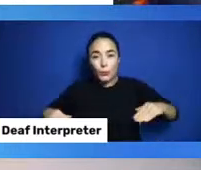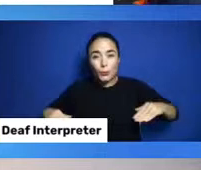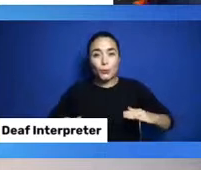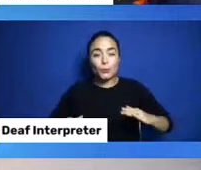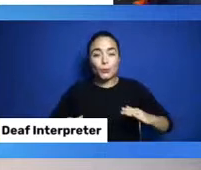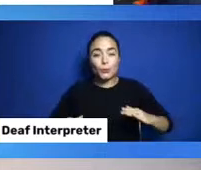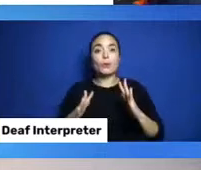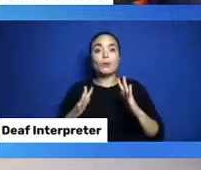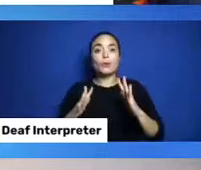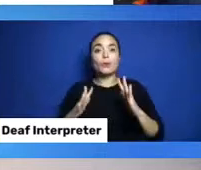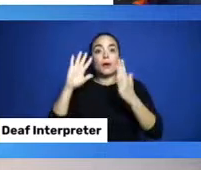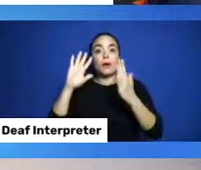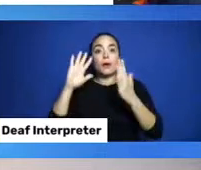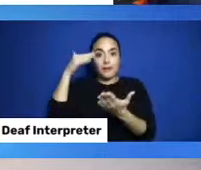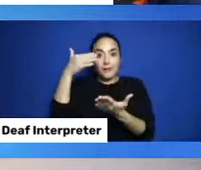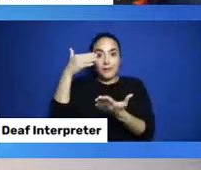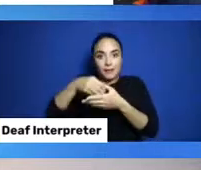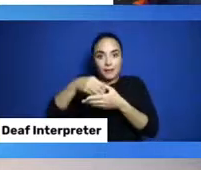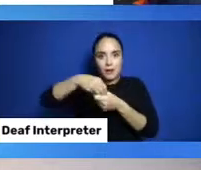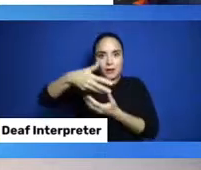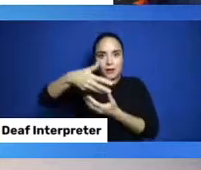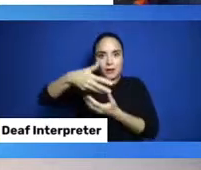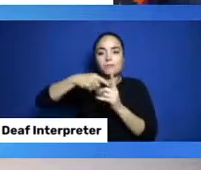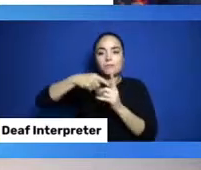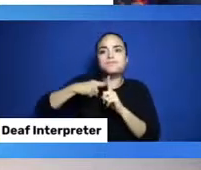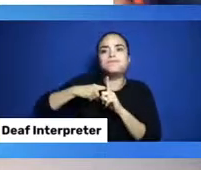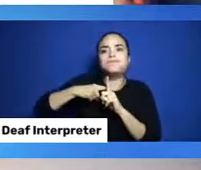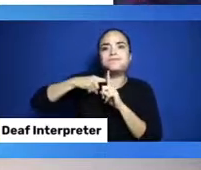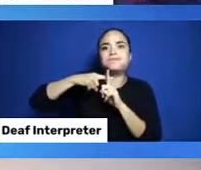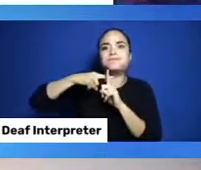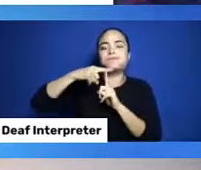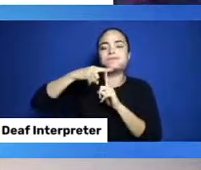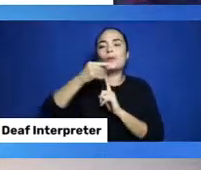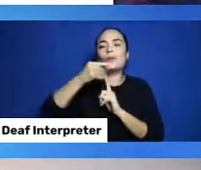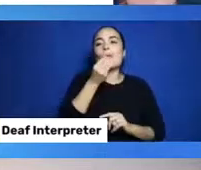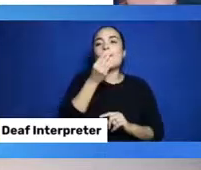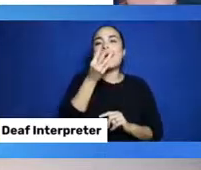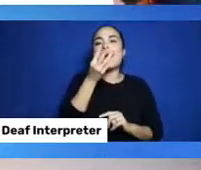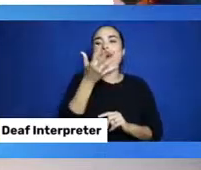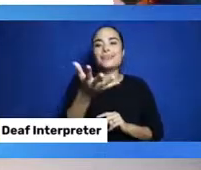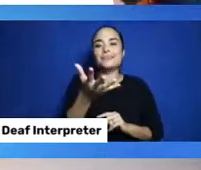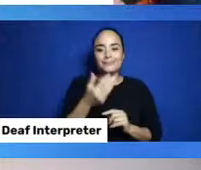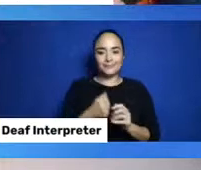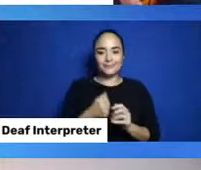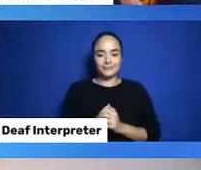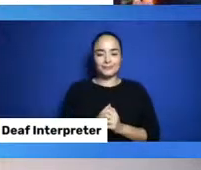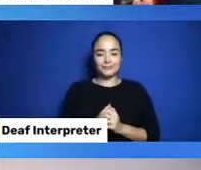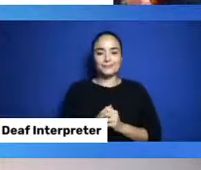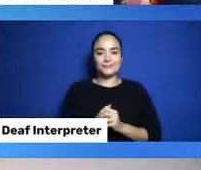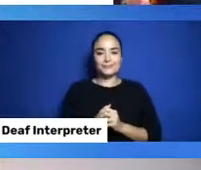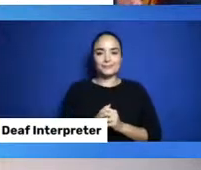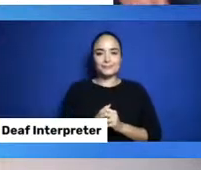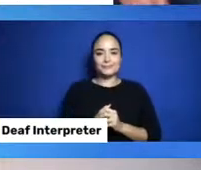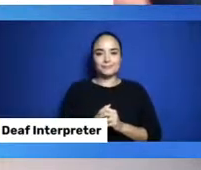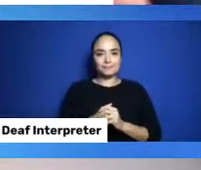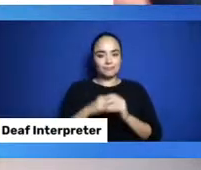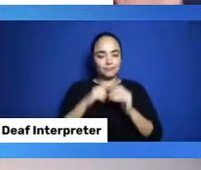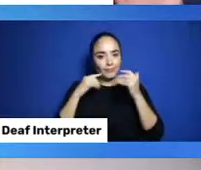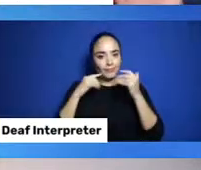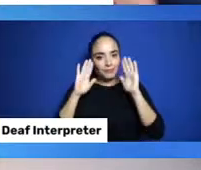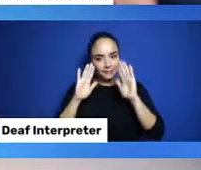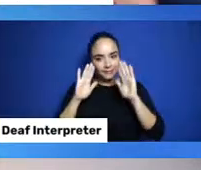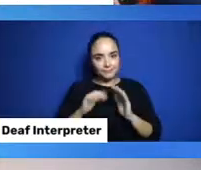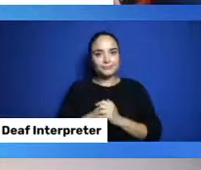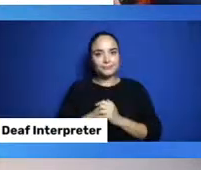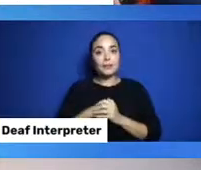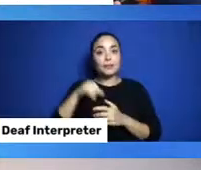It warms up. And, now it's inside the teepee. Fantastic. It's not ice cold anymore. It's not